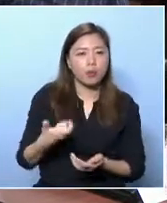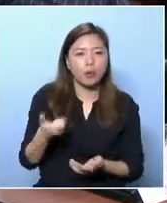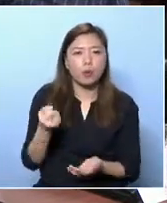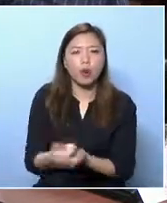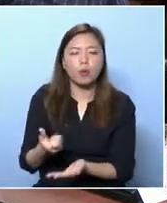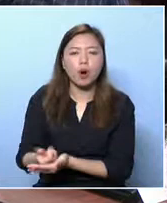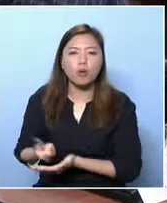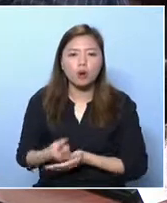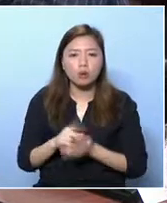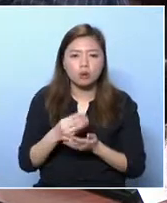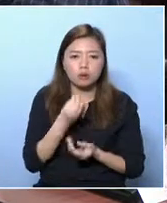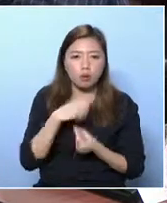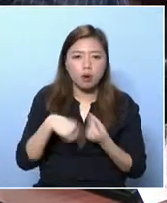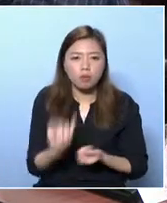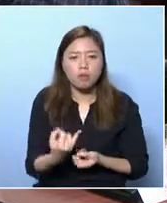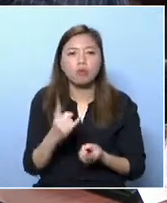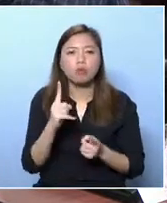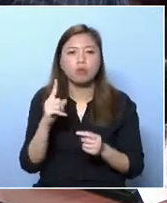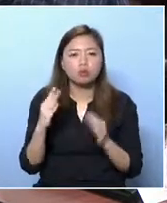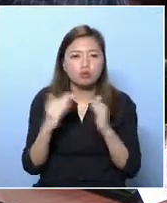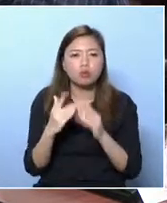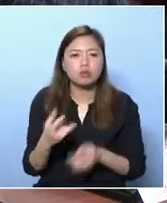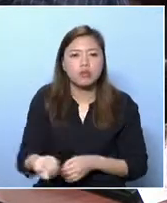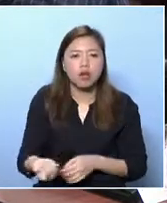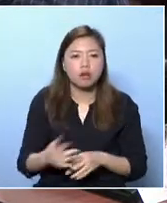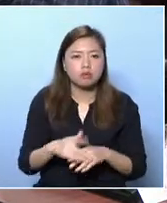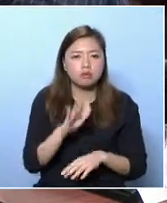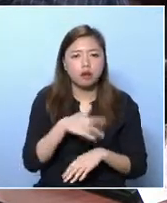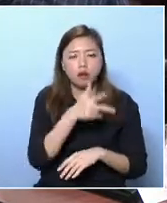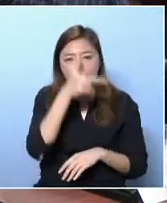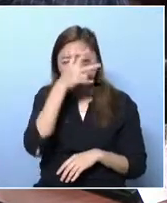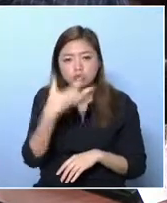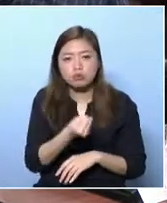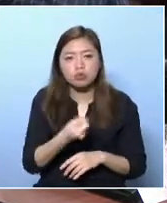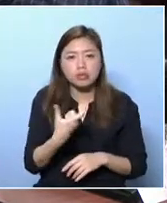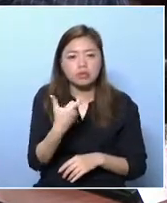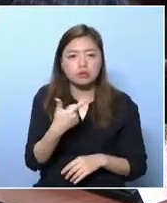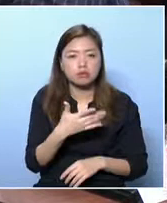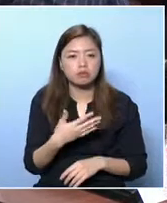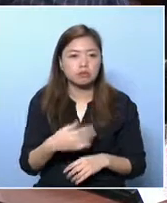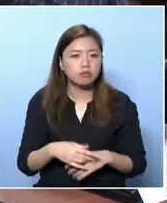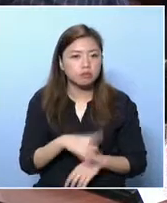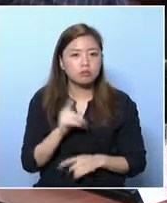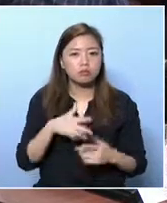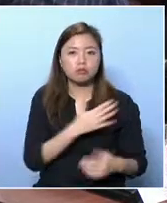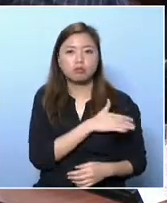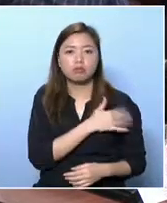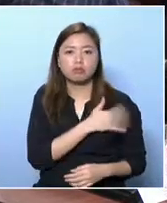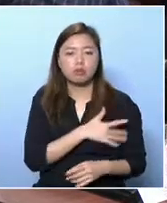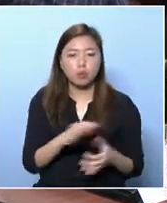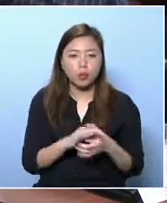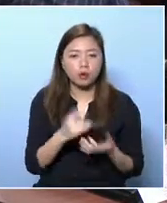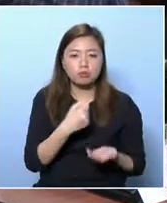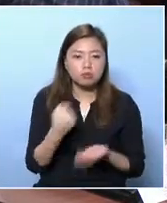high terrace for utilities, and they are ignored by the government. Over the years, the financial secretary